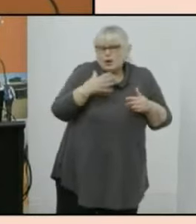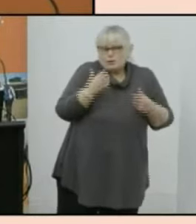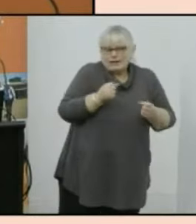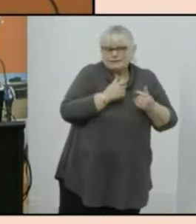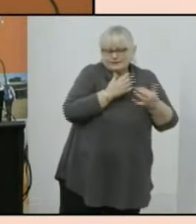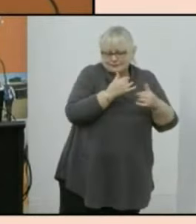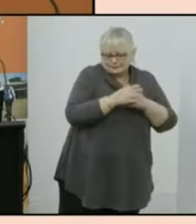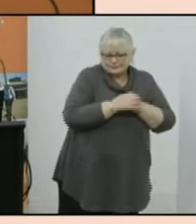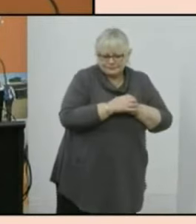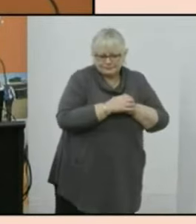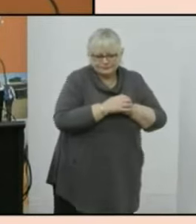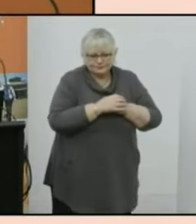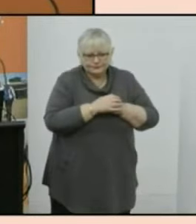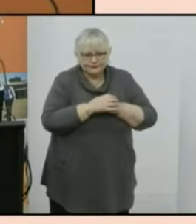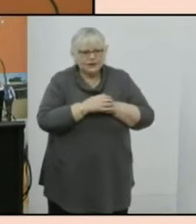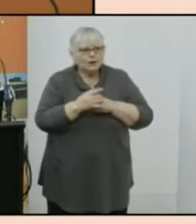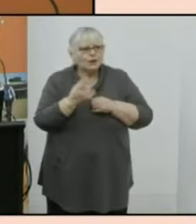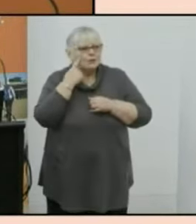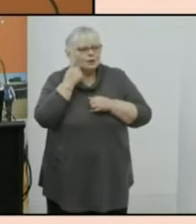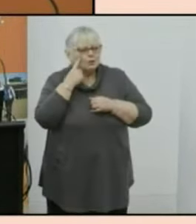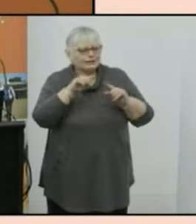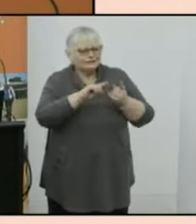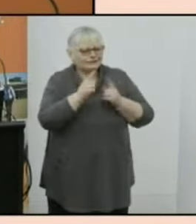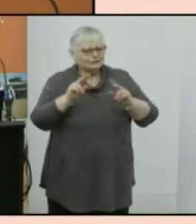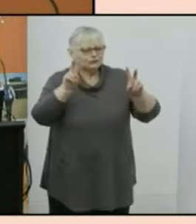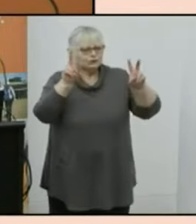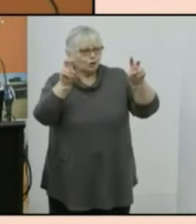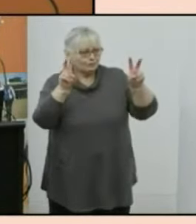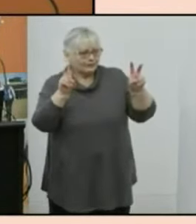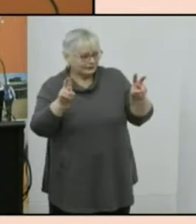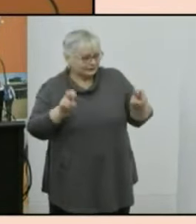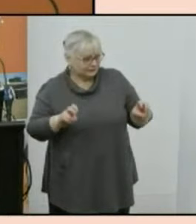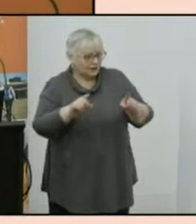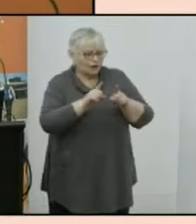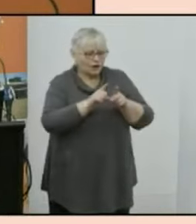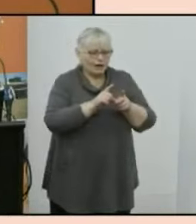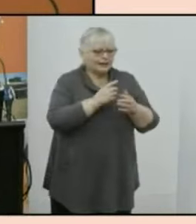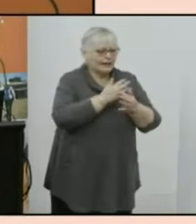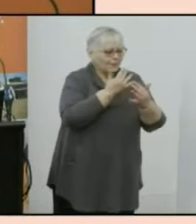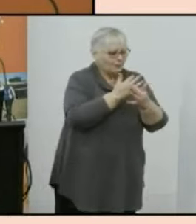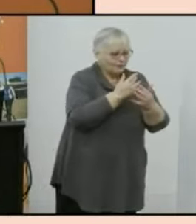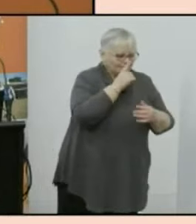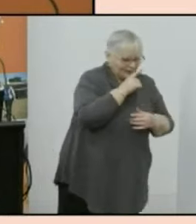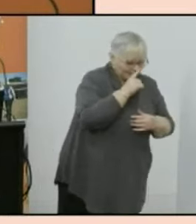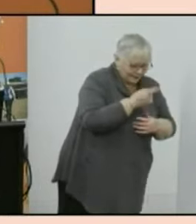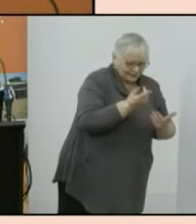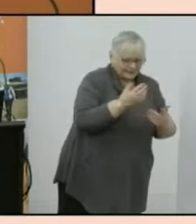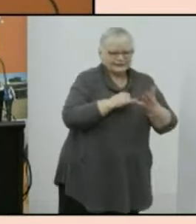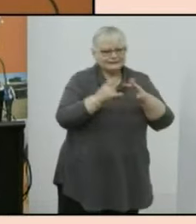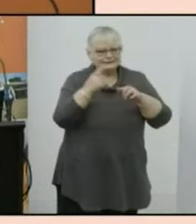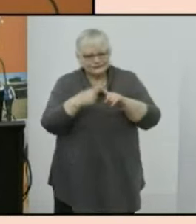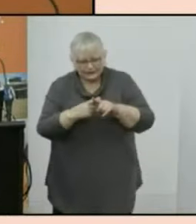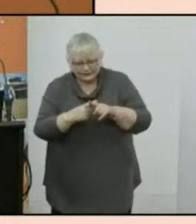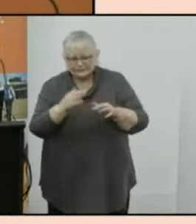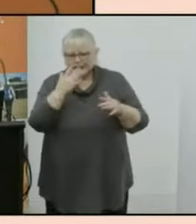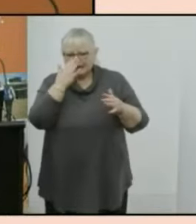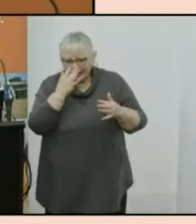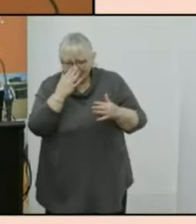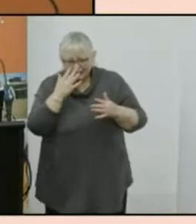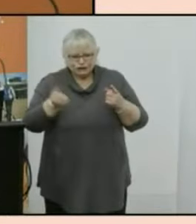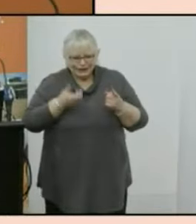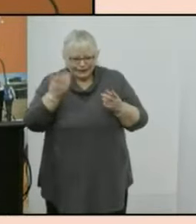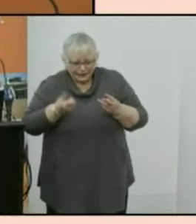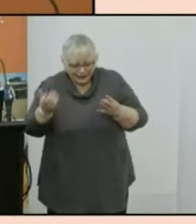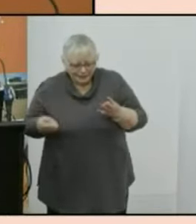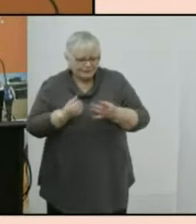the panel also examined a number of key topics in the census including population counts sex age income counts of